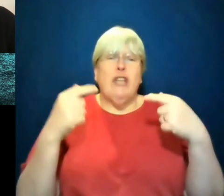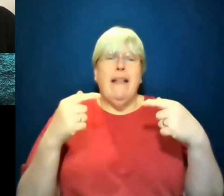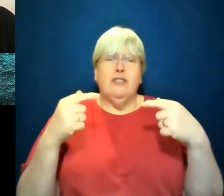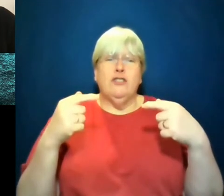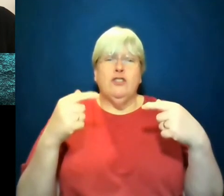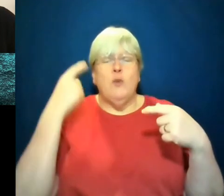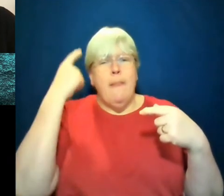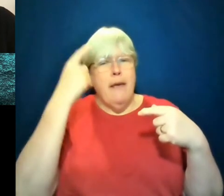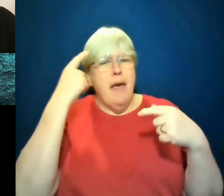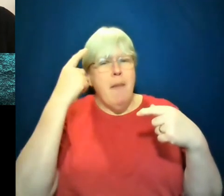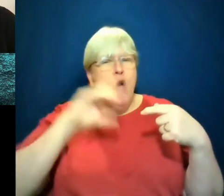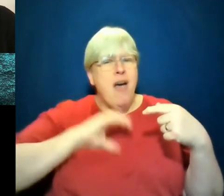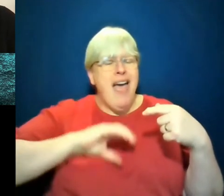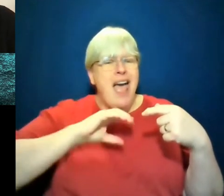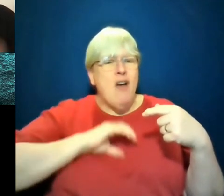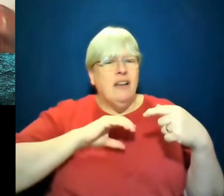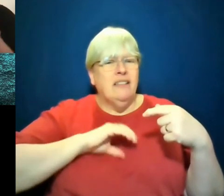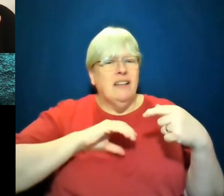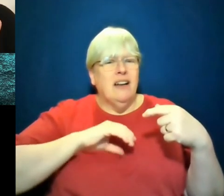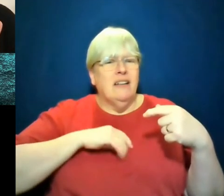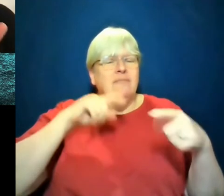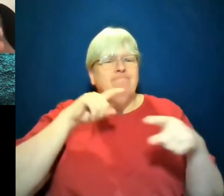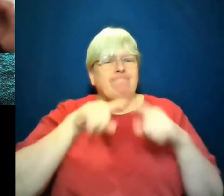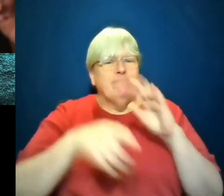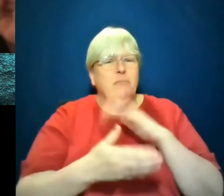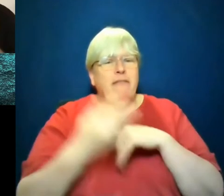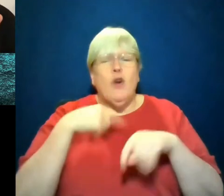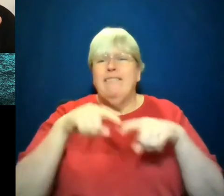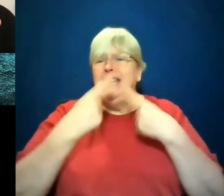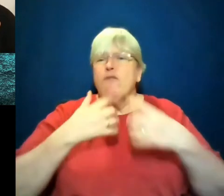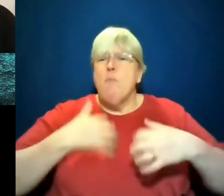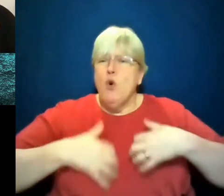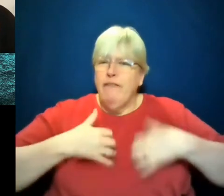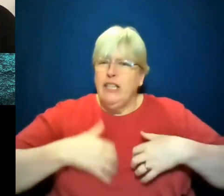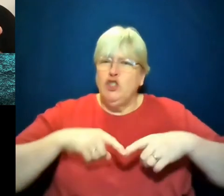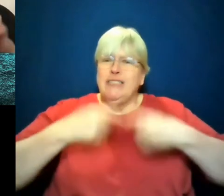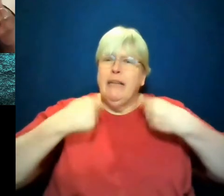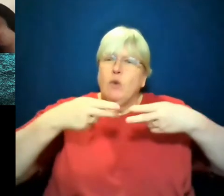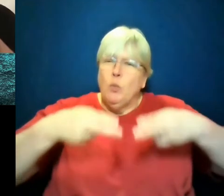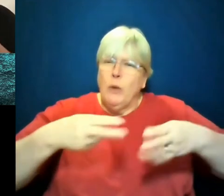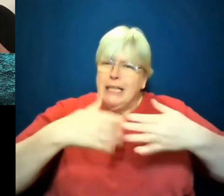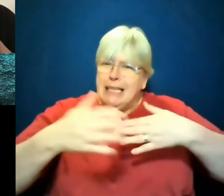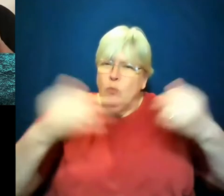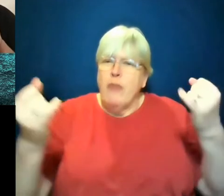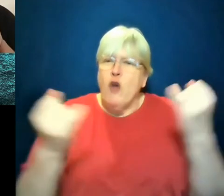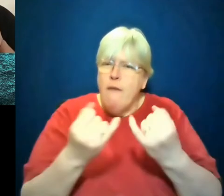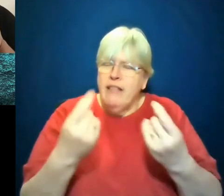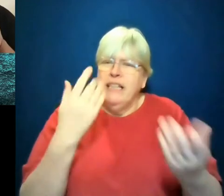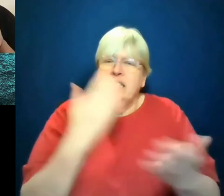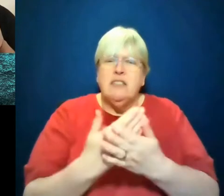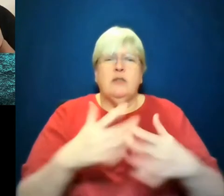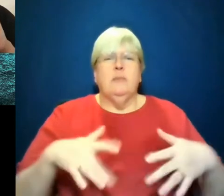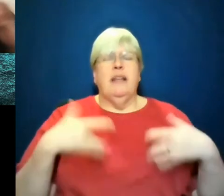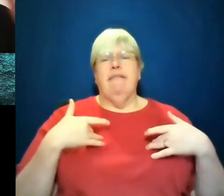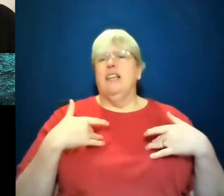characters that they've never sat inside before, who have different motivations, who have different ways of dealing with conflict, who do not feel like they have the